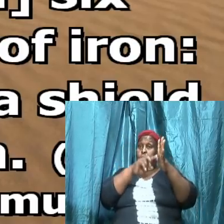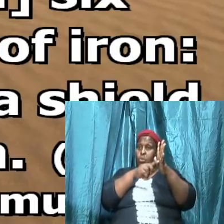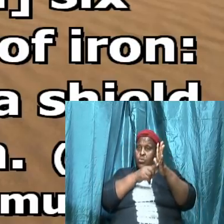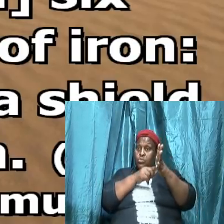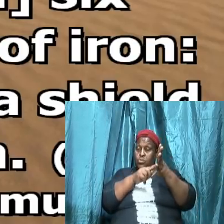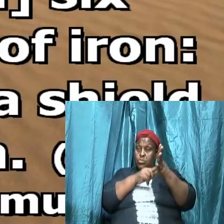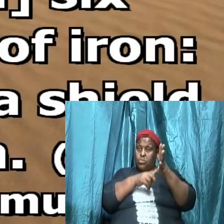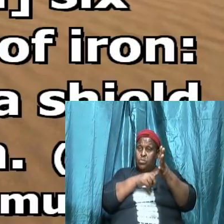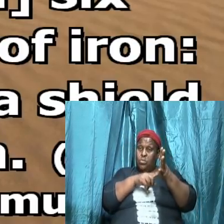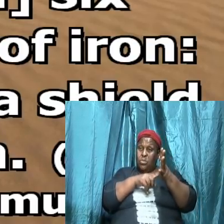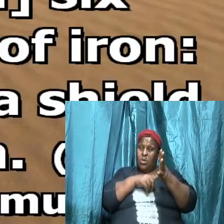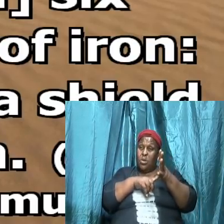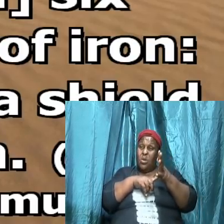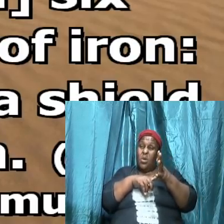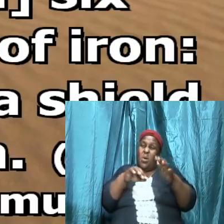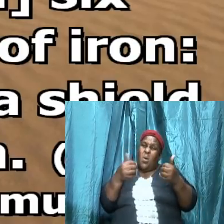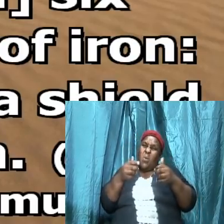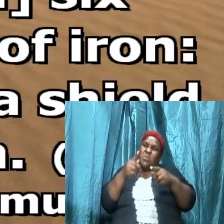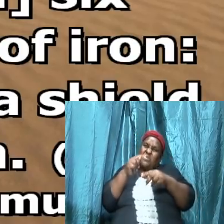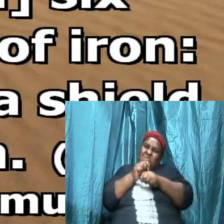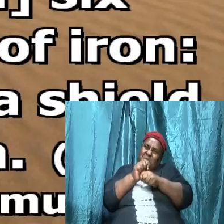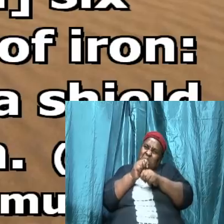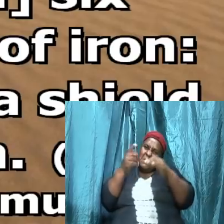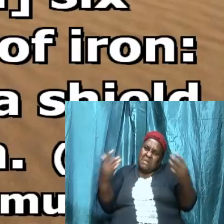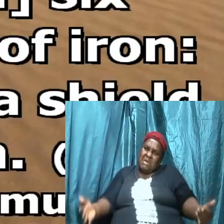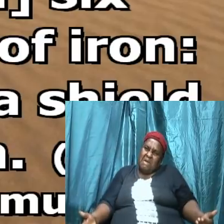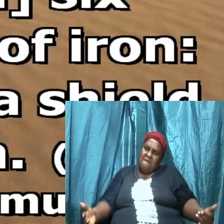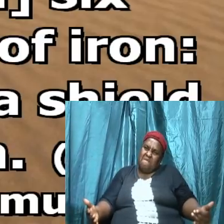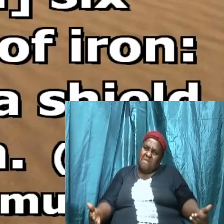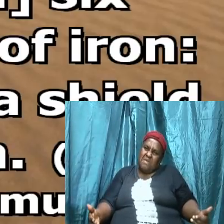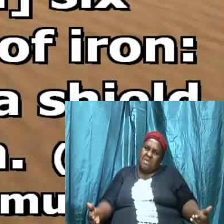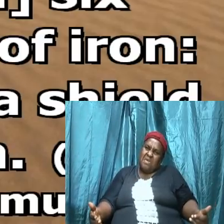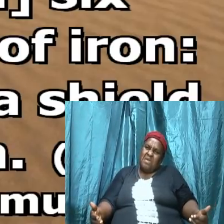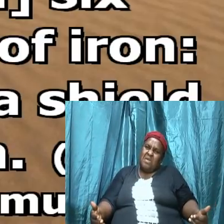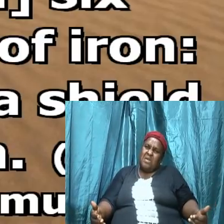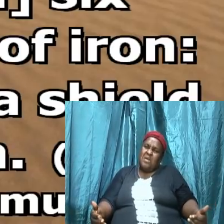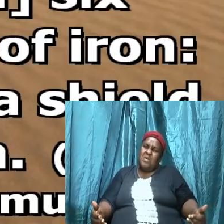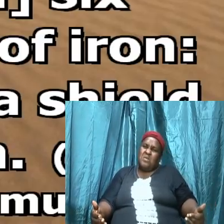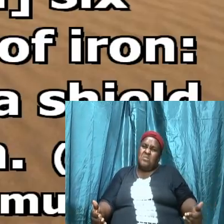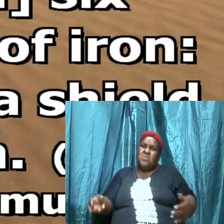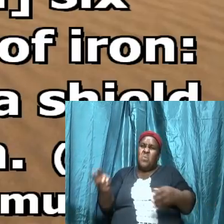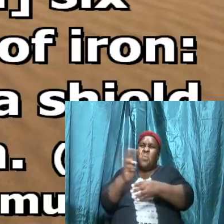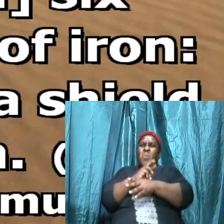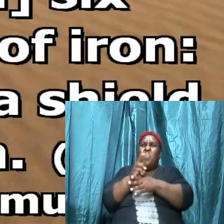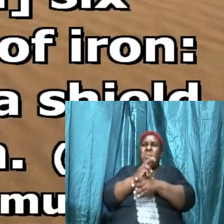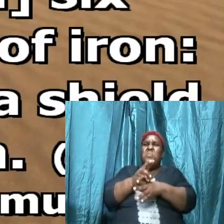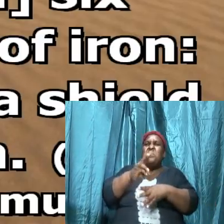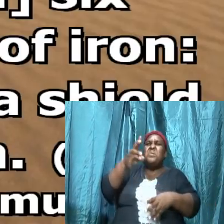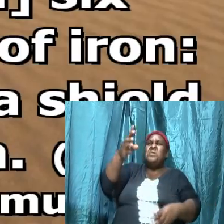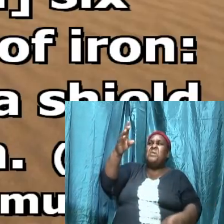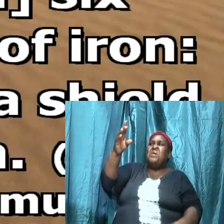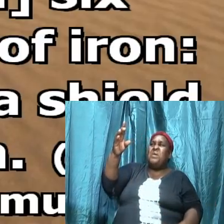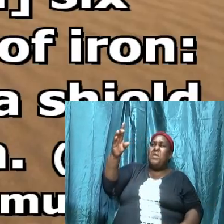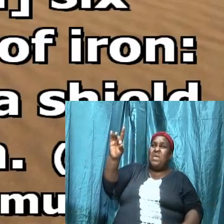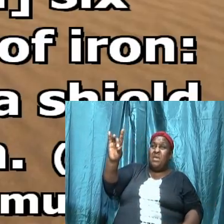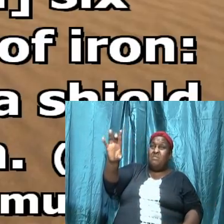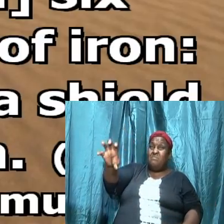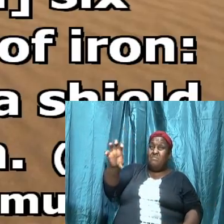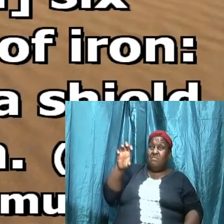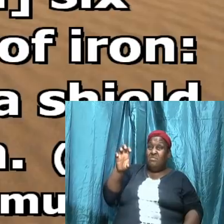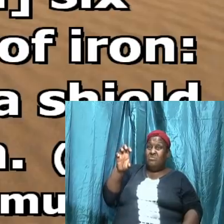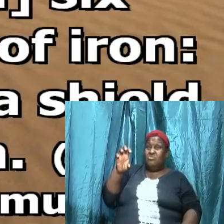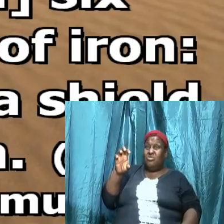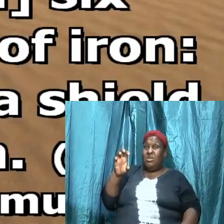man and how thick and heavy he was to bear 800 pounds and lift a sword and lift a shield and